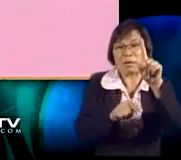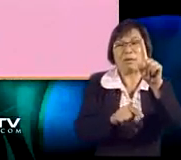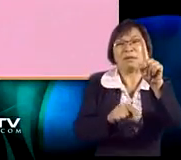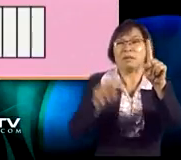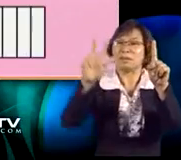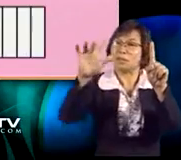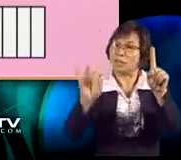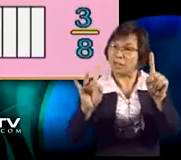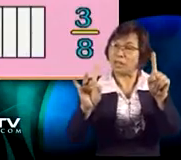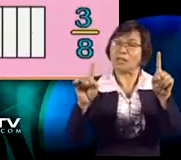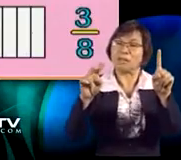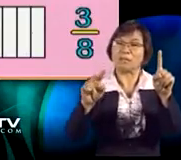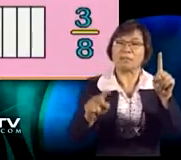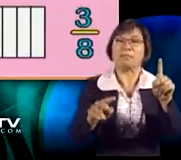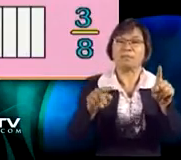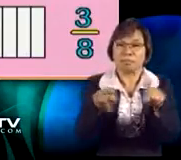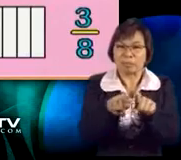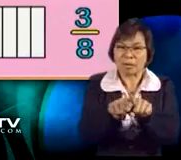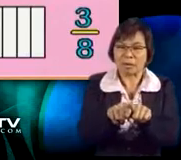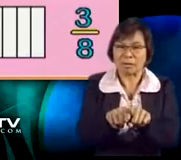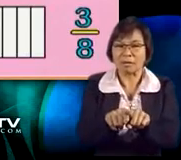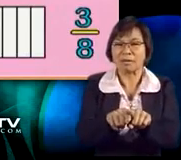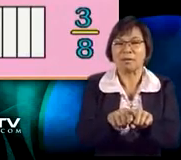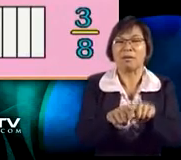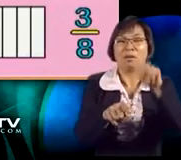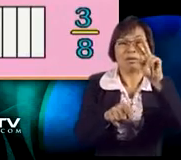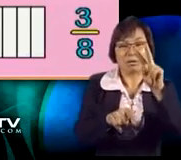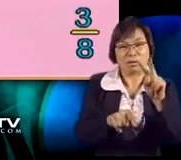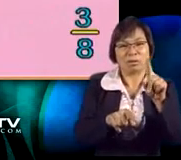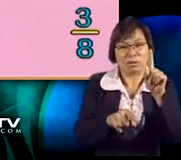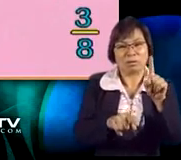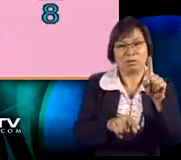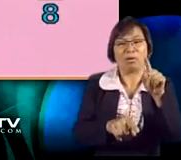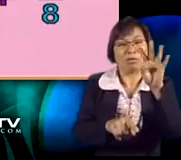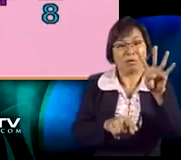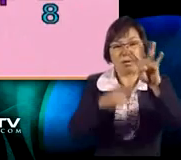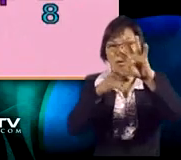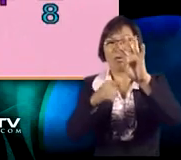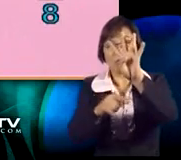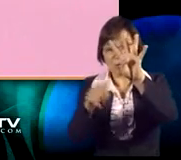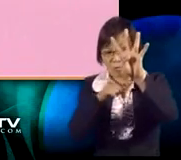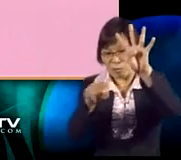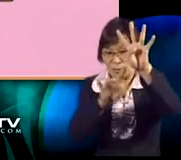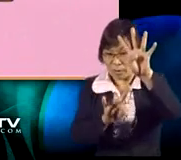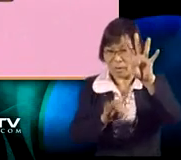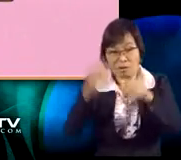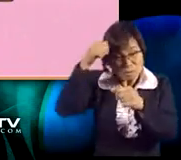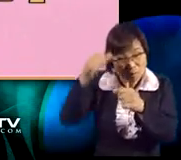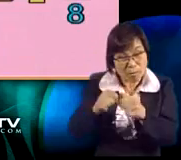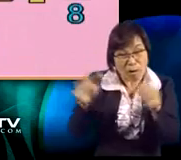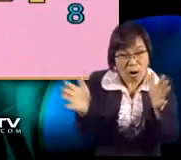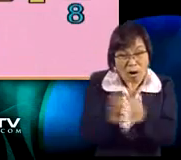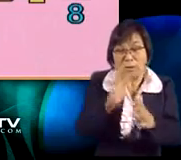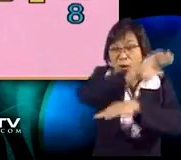we are doing is adding one part of 8 to three parts of 8. We get 4 parts of 8 or 4 over